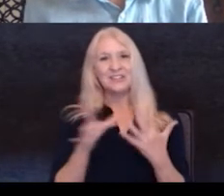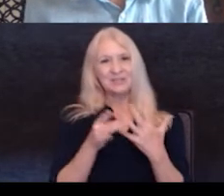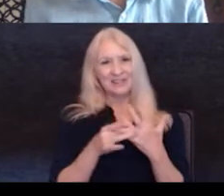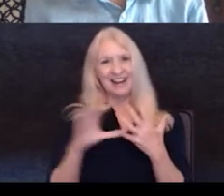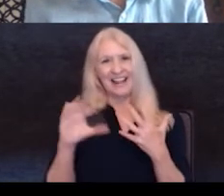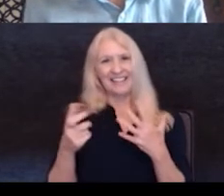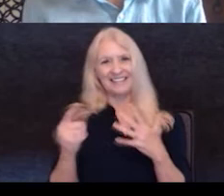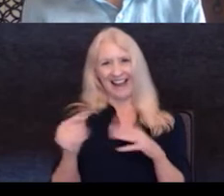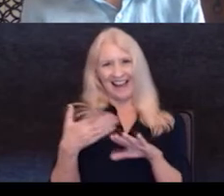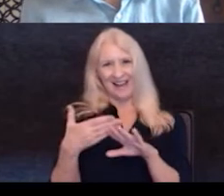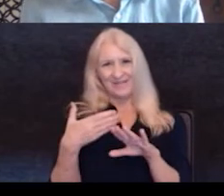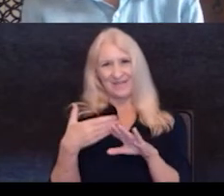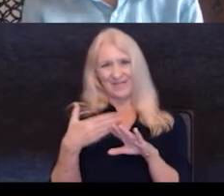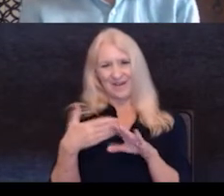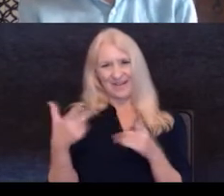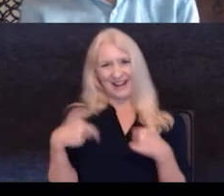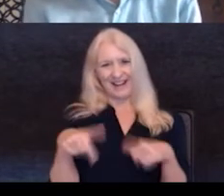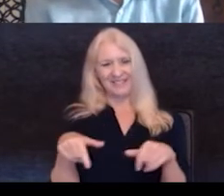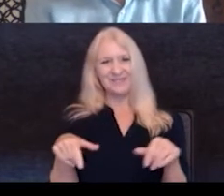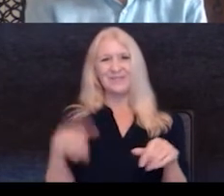before we came into the talk.